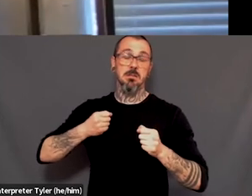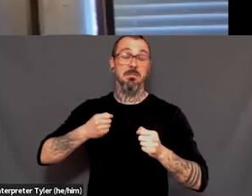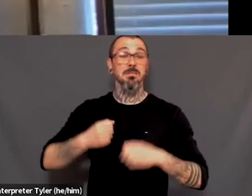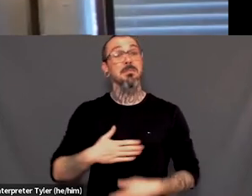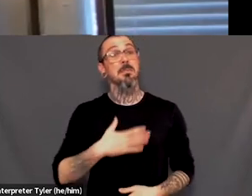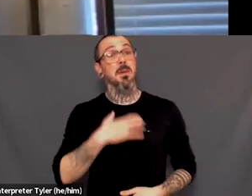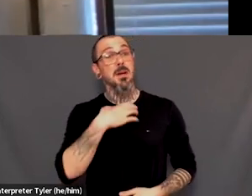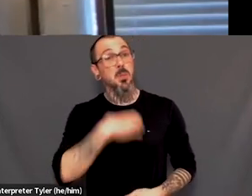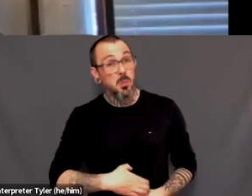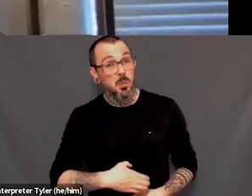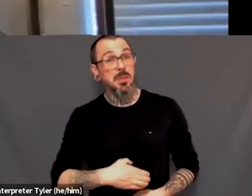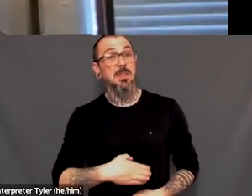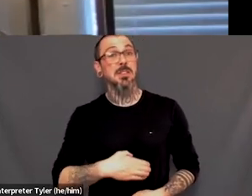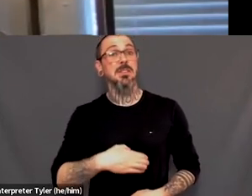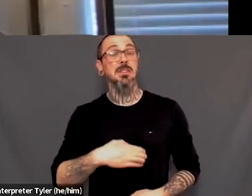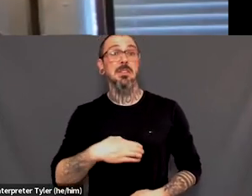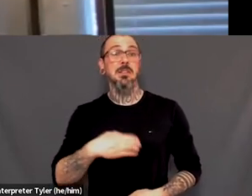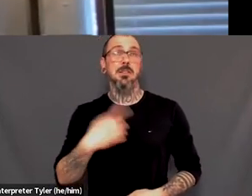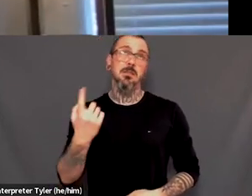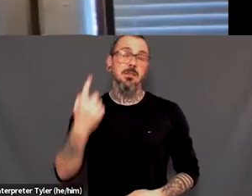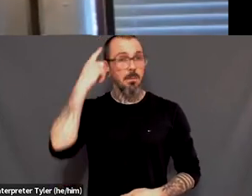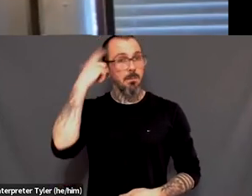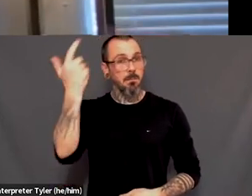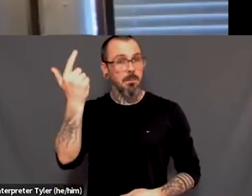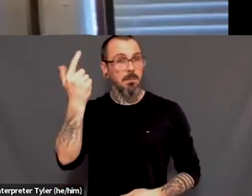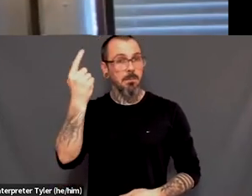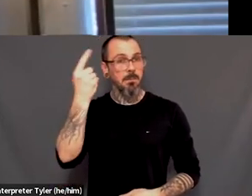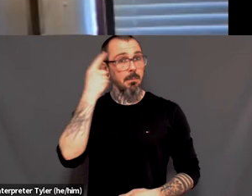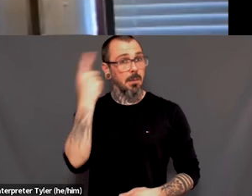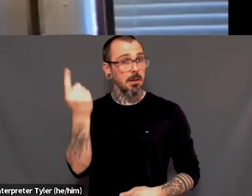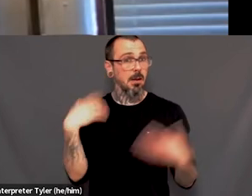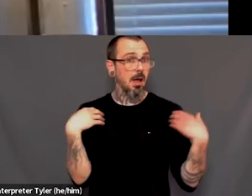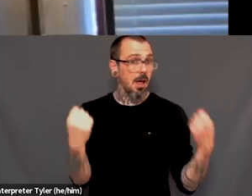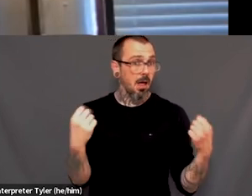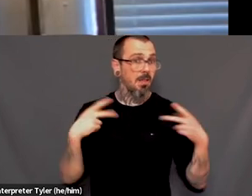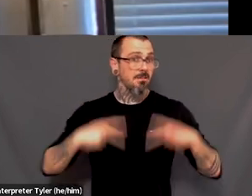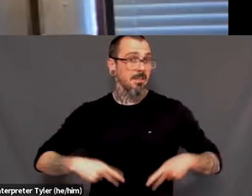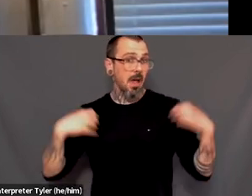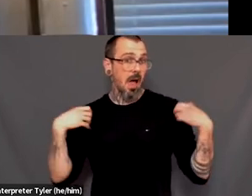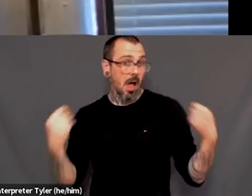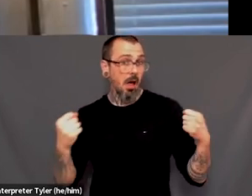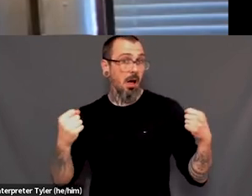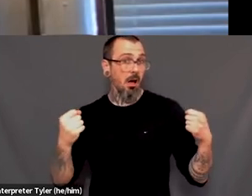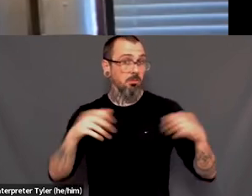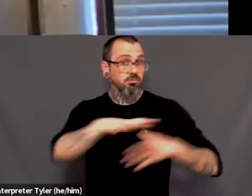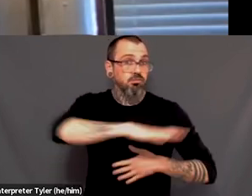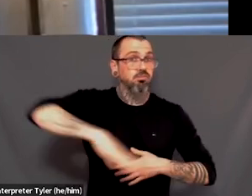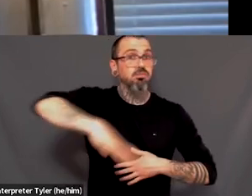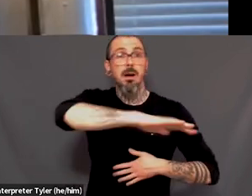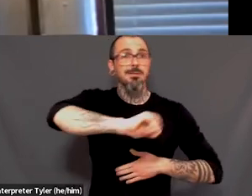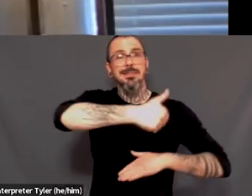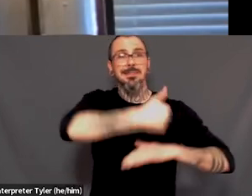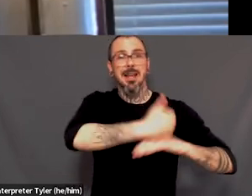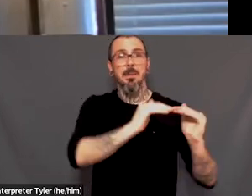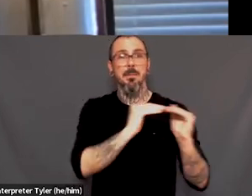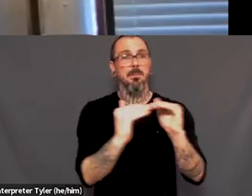place within like the mental, mental and physical health sphere, because like, like I have,